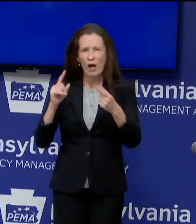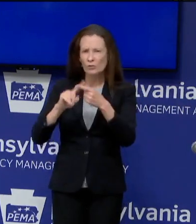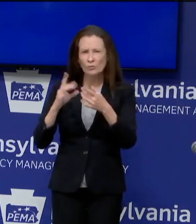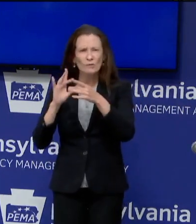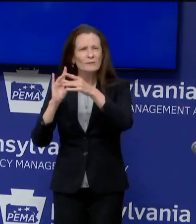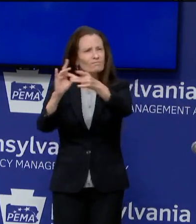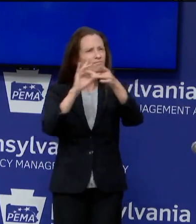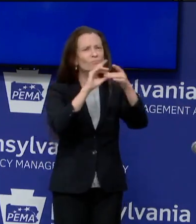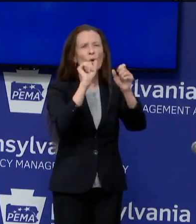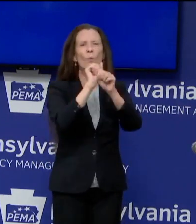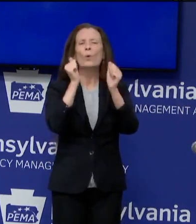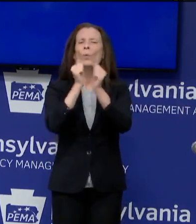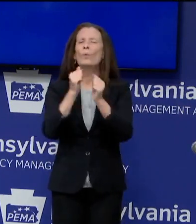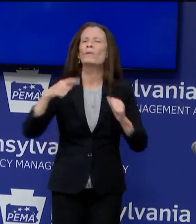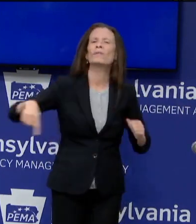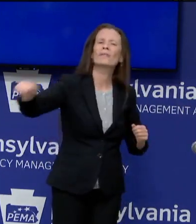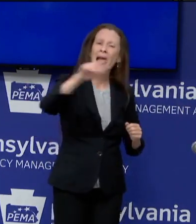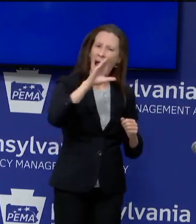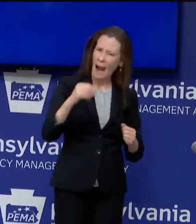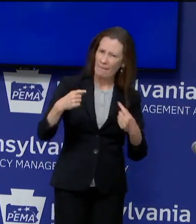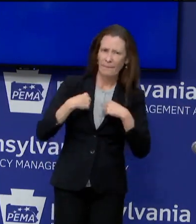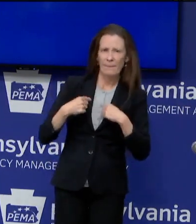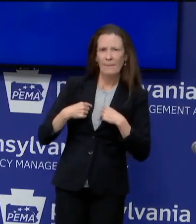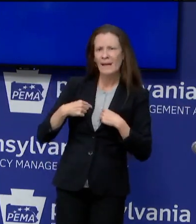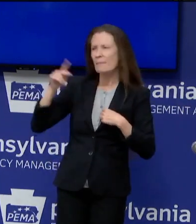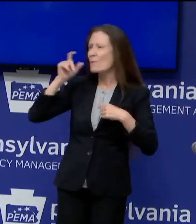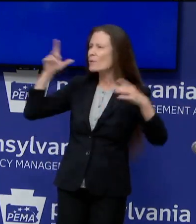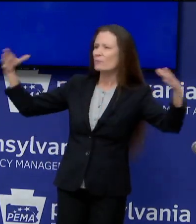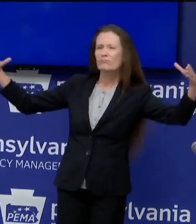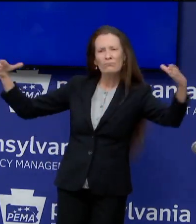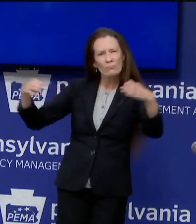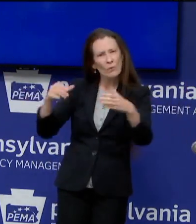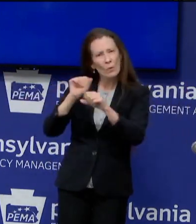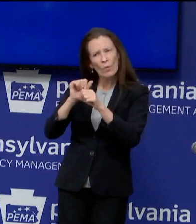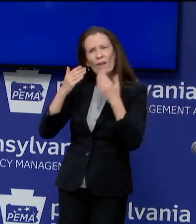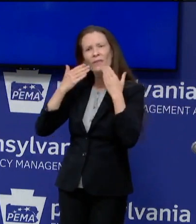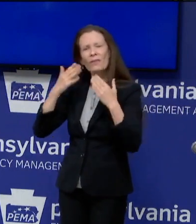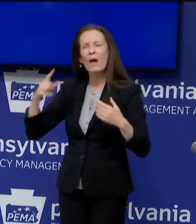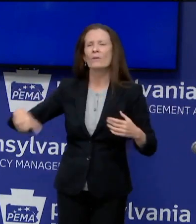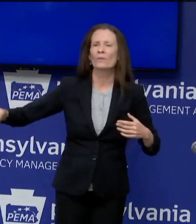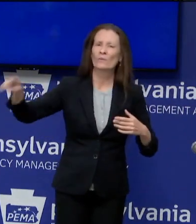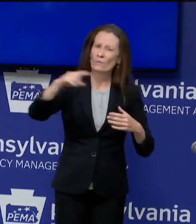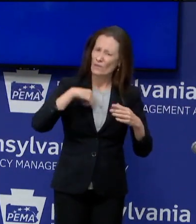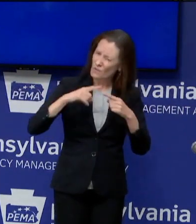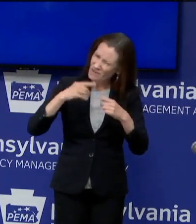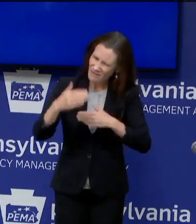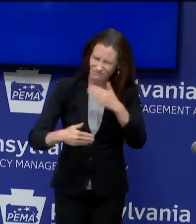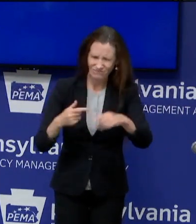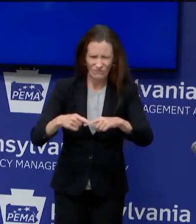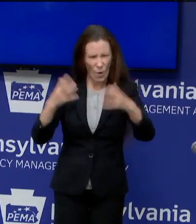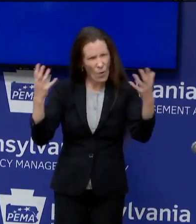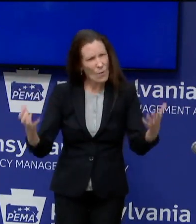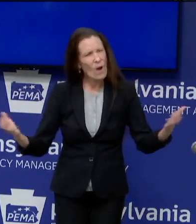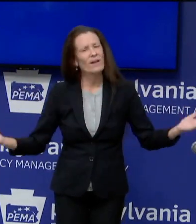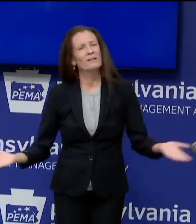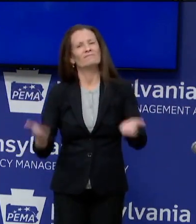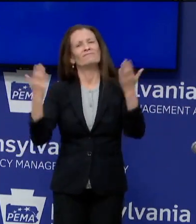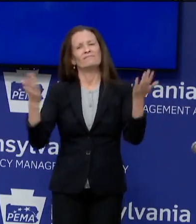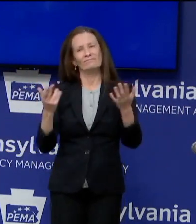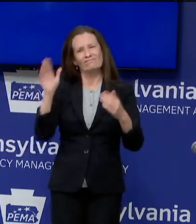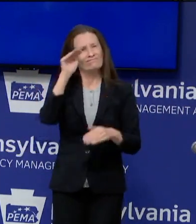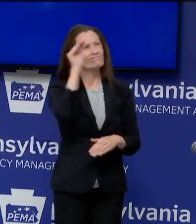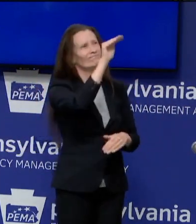partners, I want to really thank the folks on the ground, the boots on the street that are knocking on doors of legislators that are signing petitions